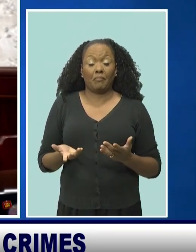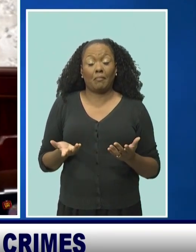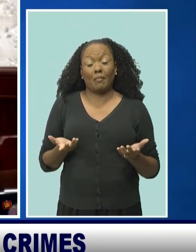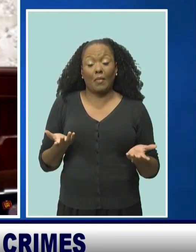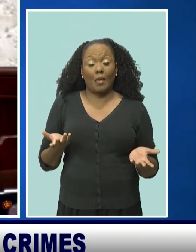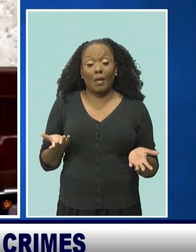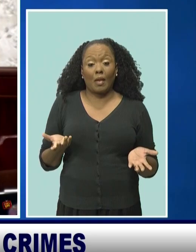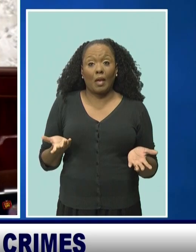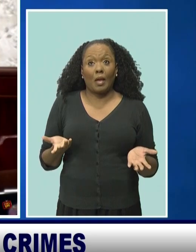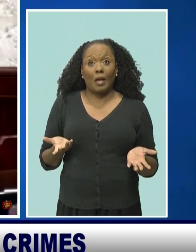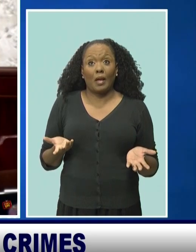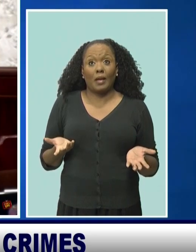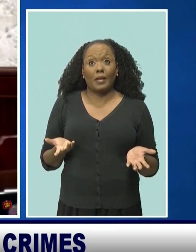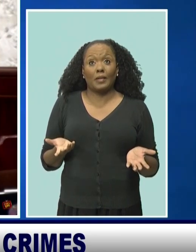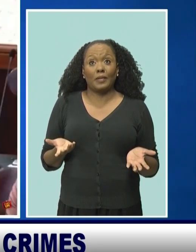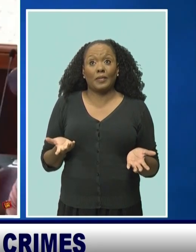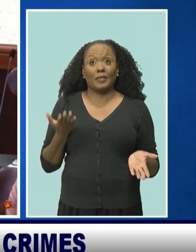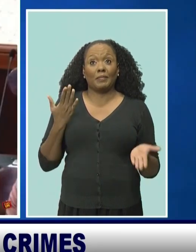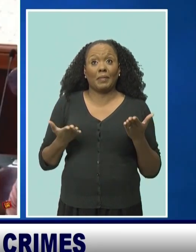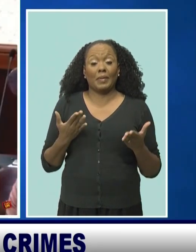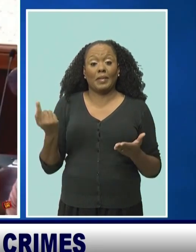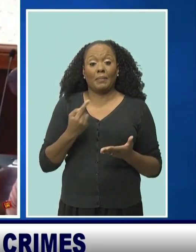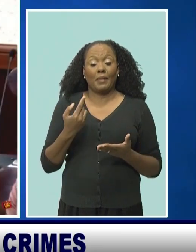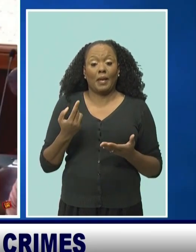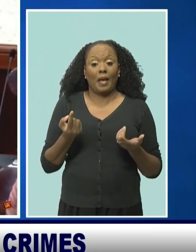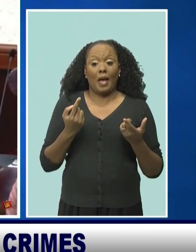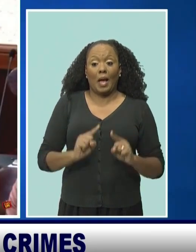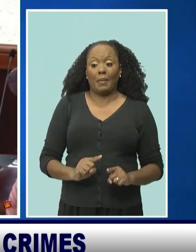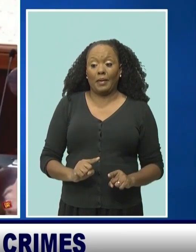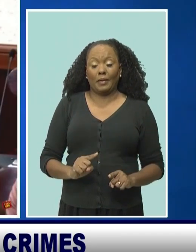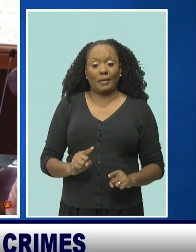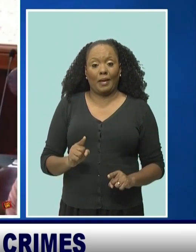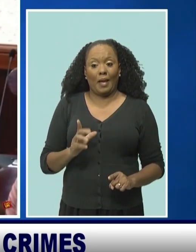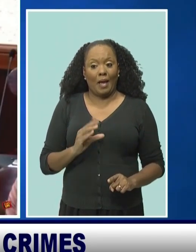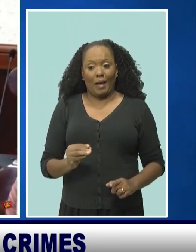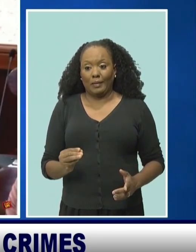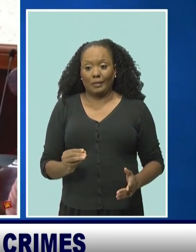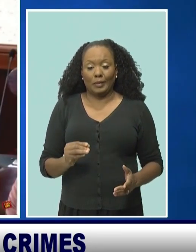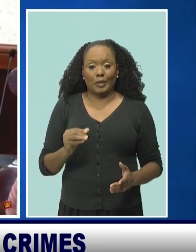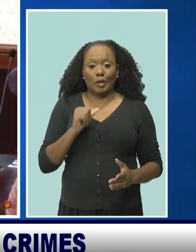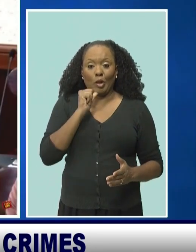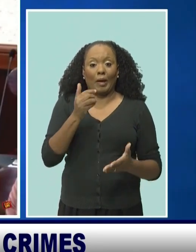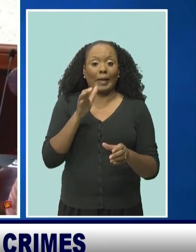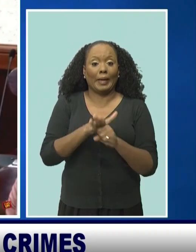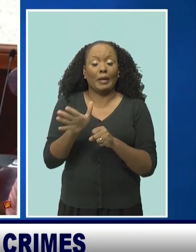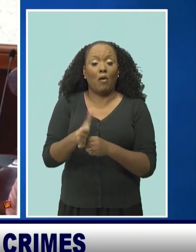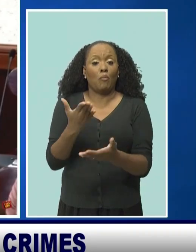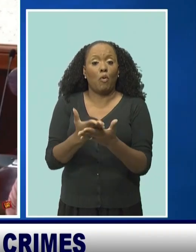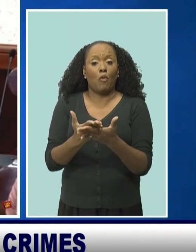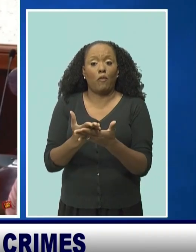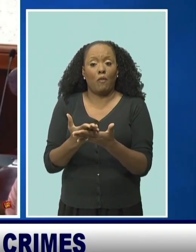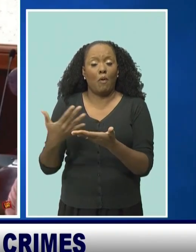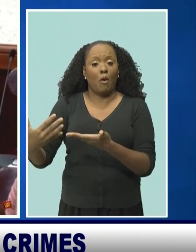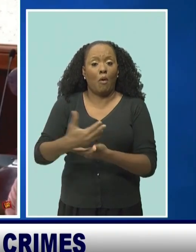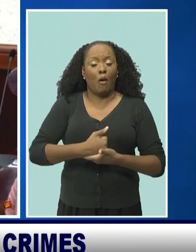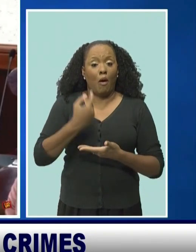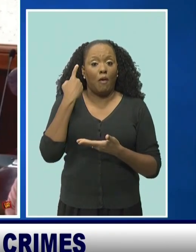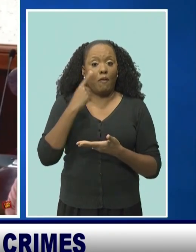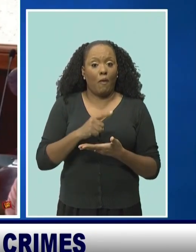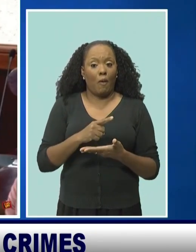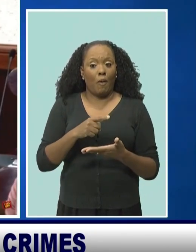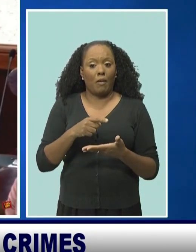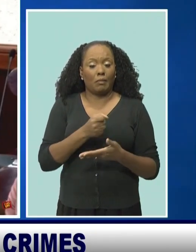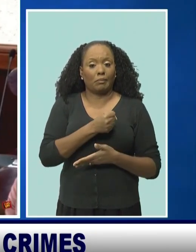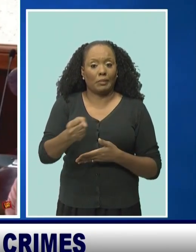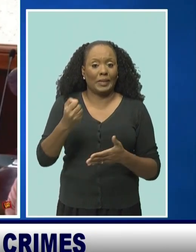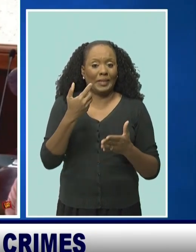you may get off a murder charge on a technicality, all kinds of things. The jury may not believe that it was murder. But if you do it with